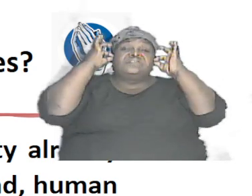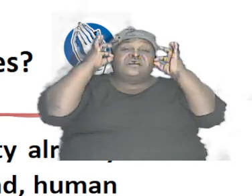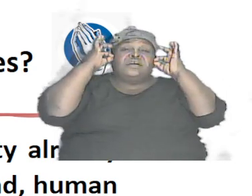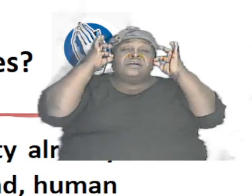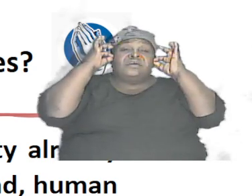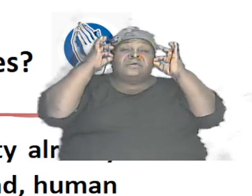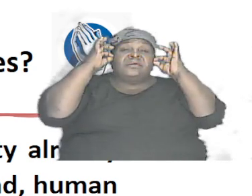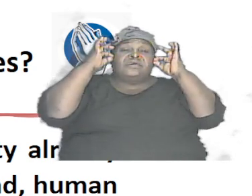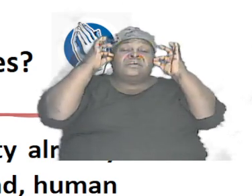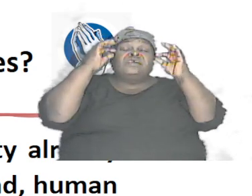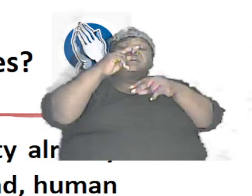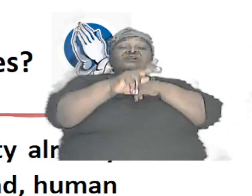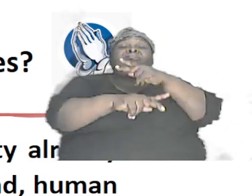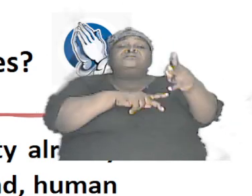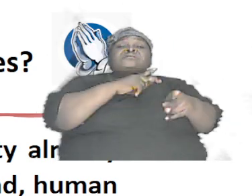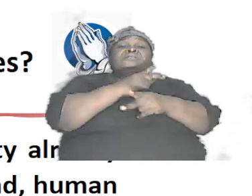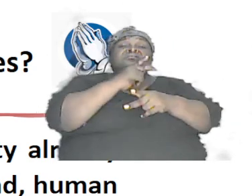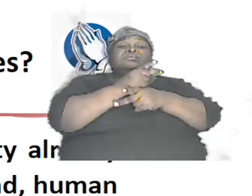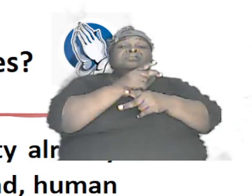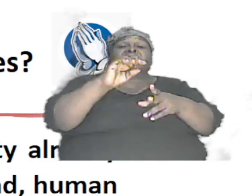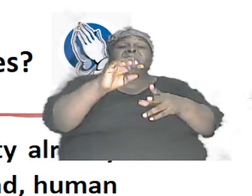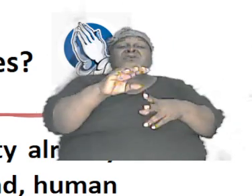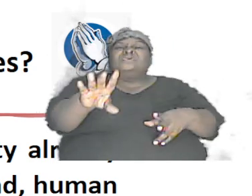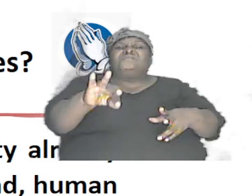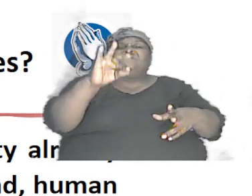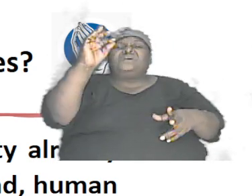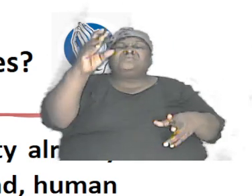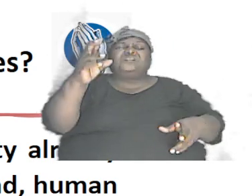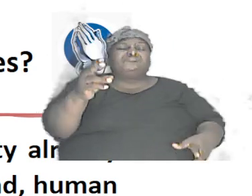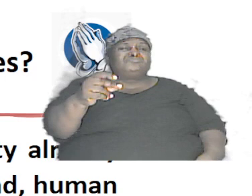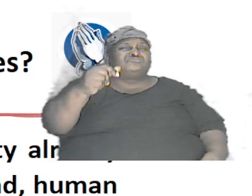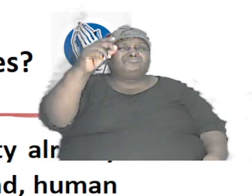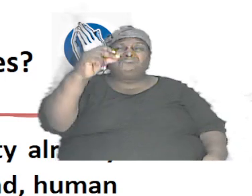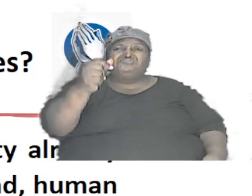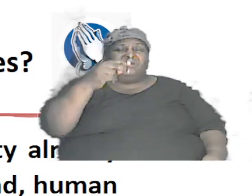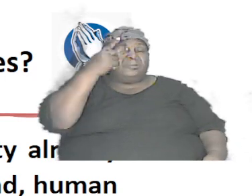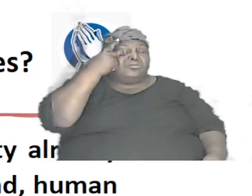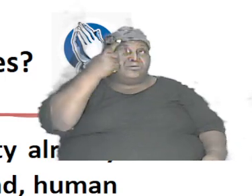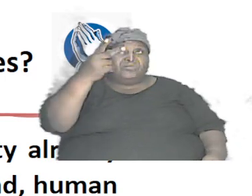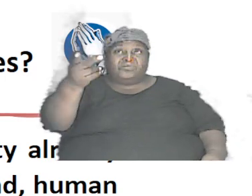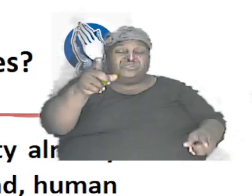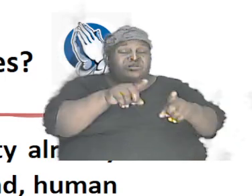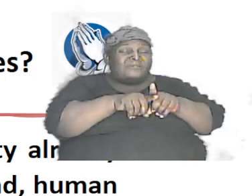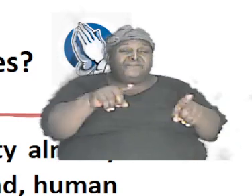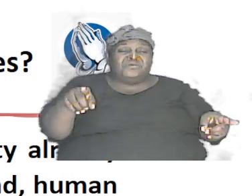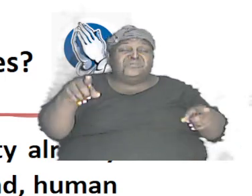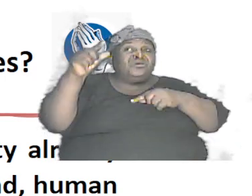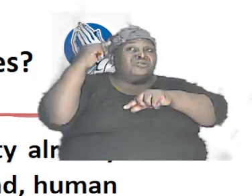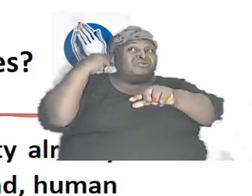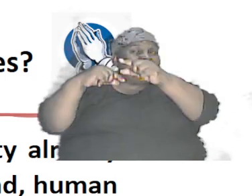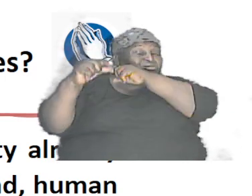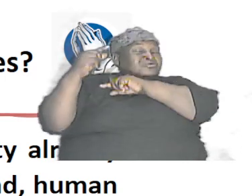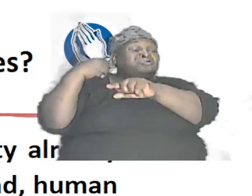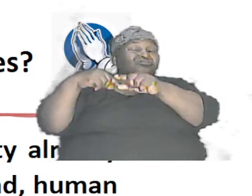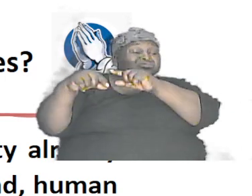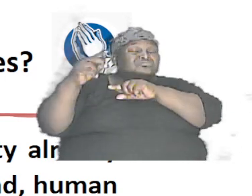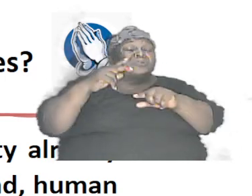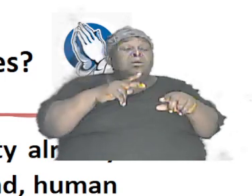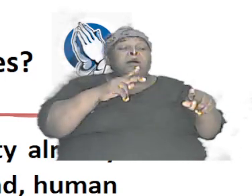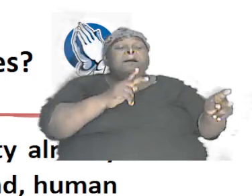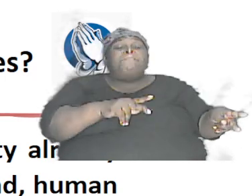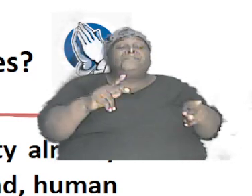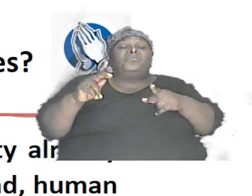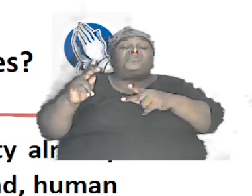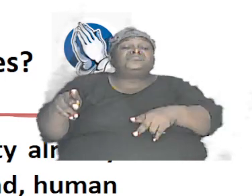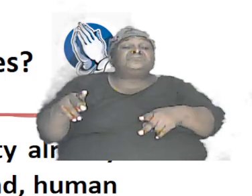even from back then when they were they looked different they had different the genes were already placed there